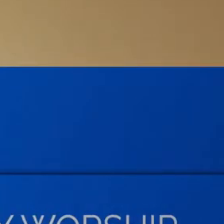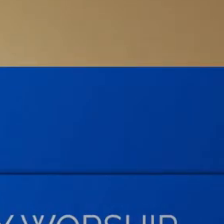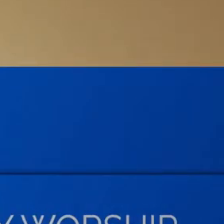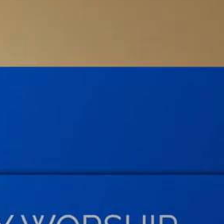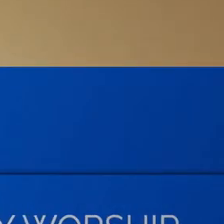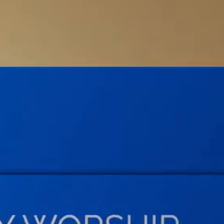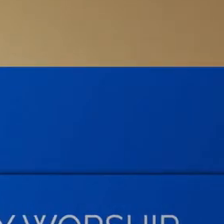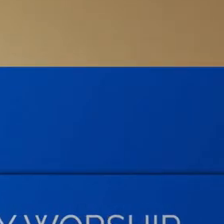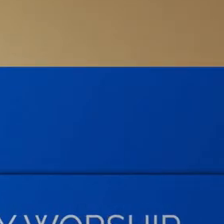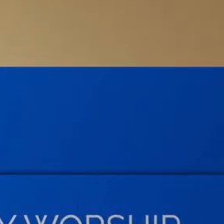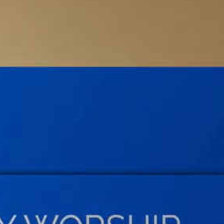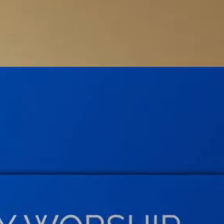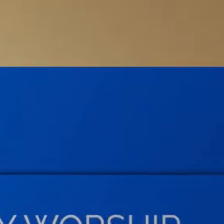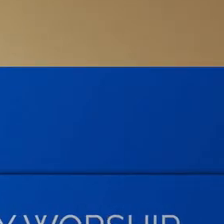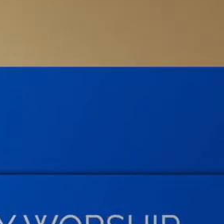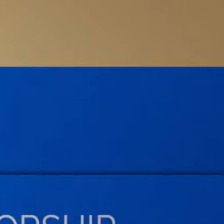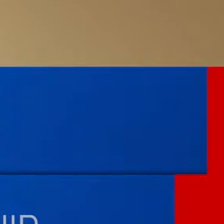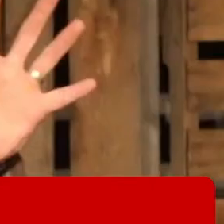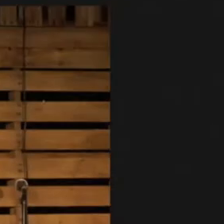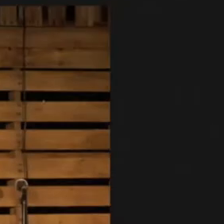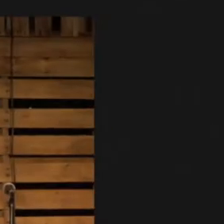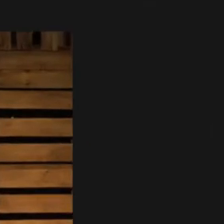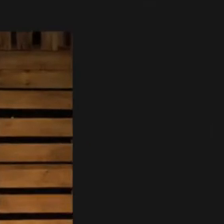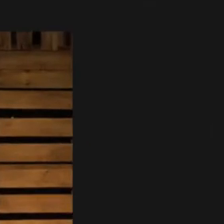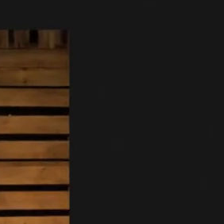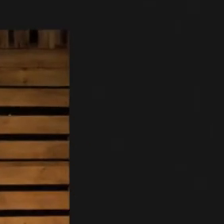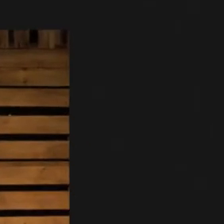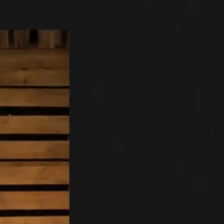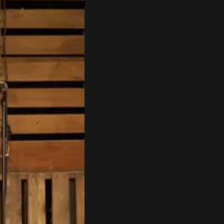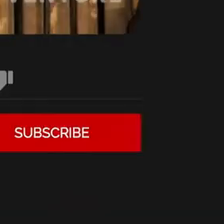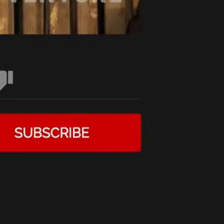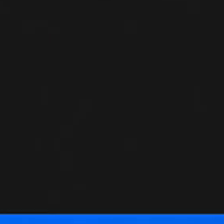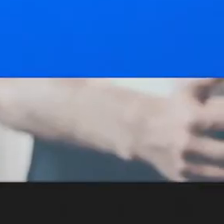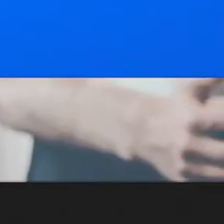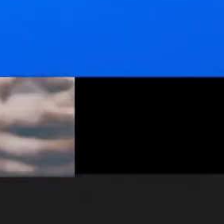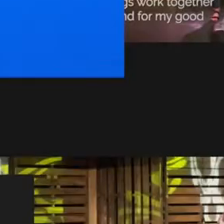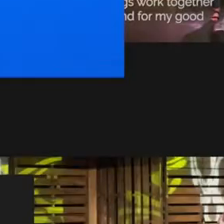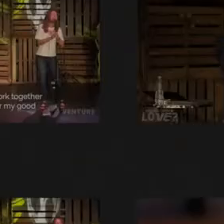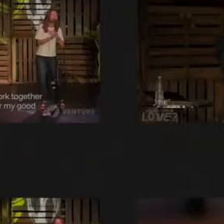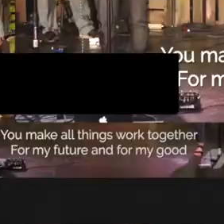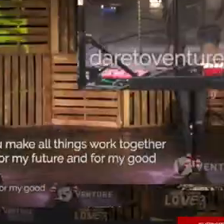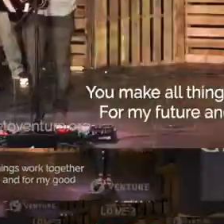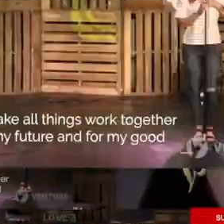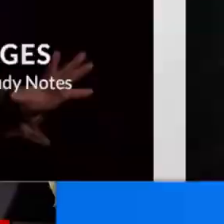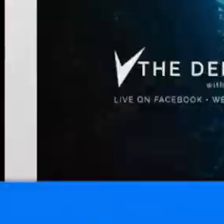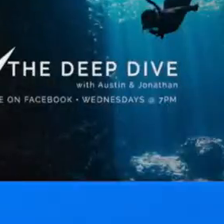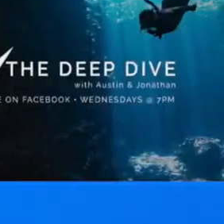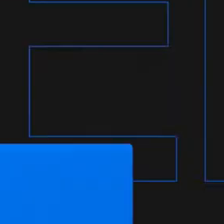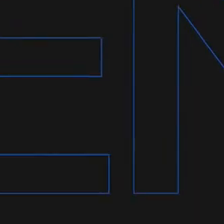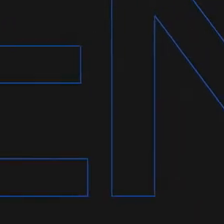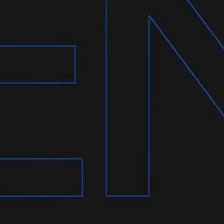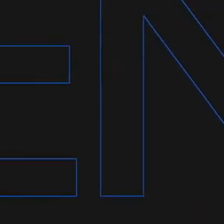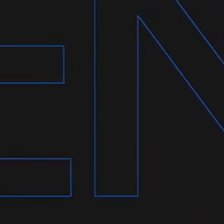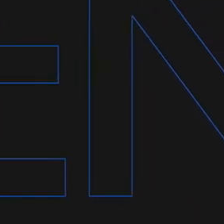Thank you. We'll right back.